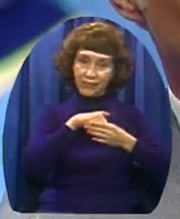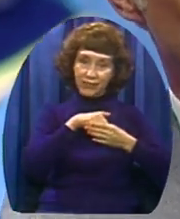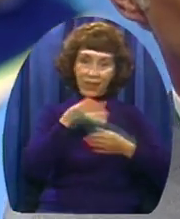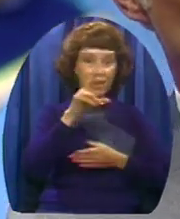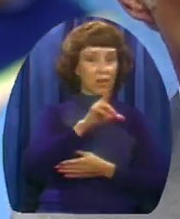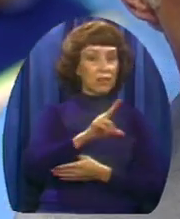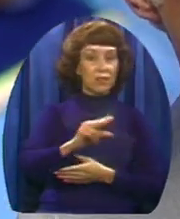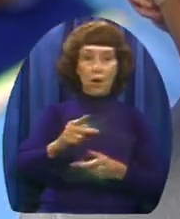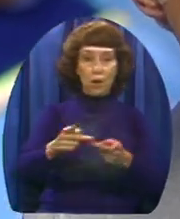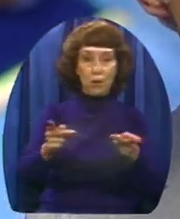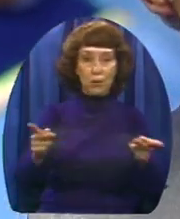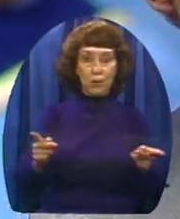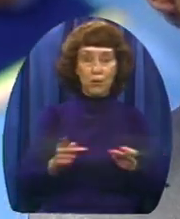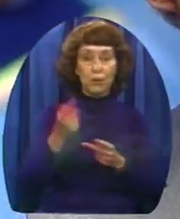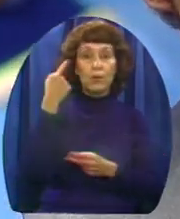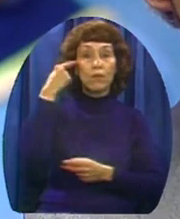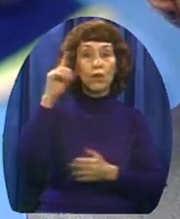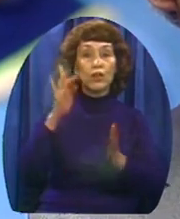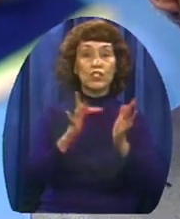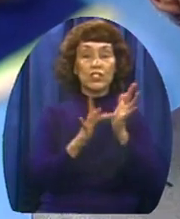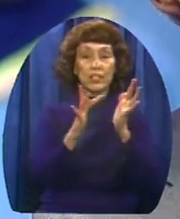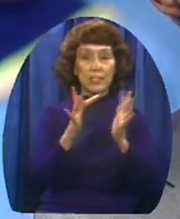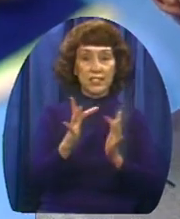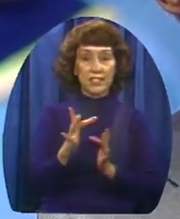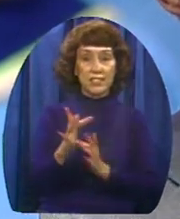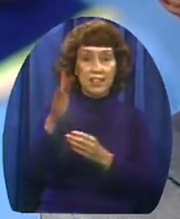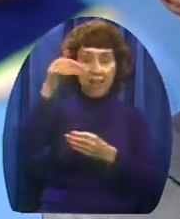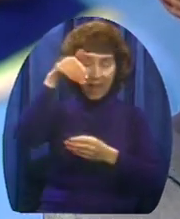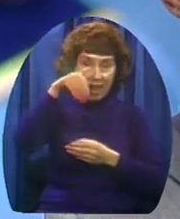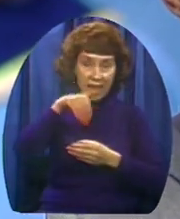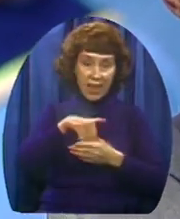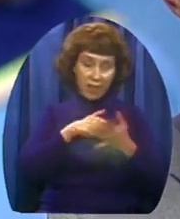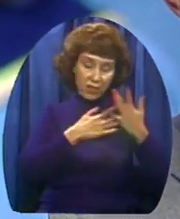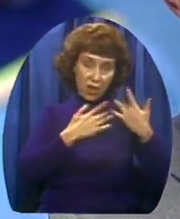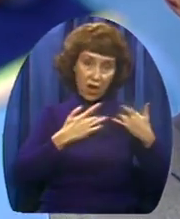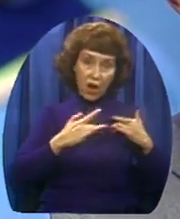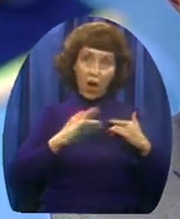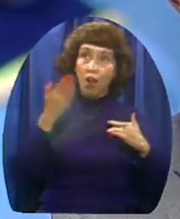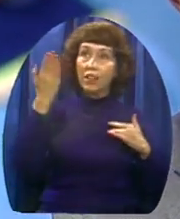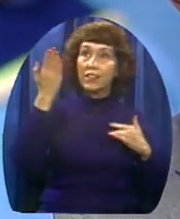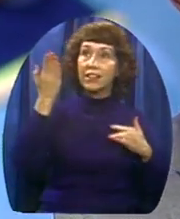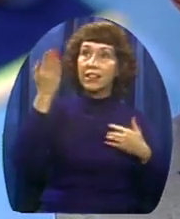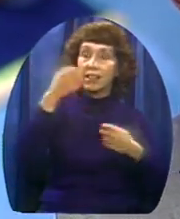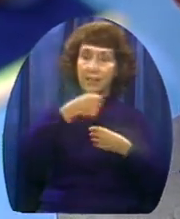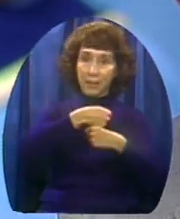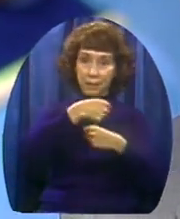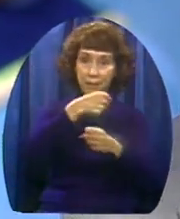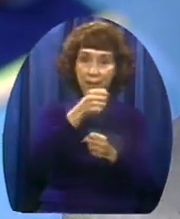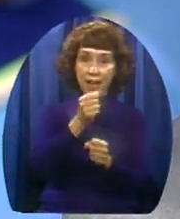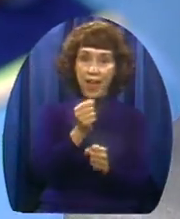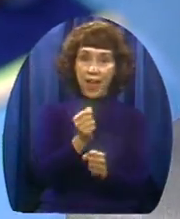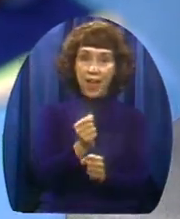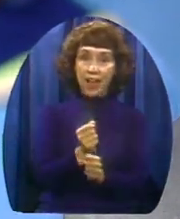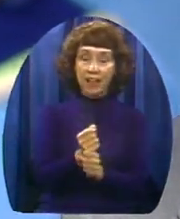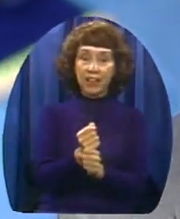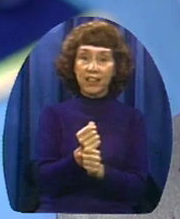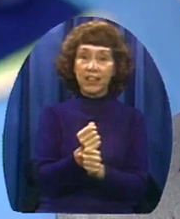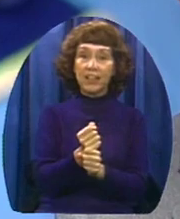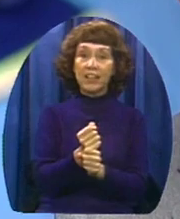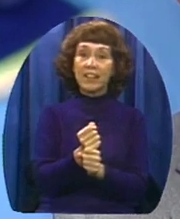No room for Jesus in the heart He made Just